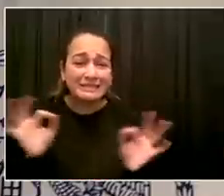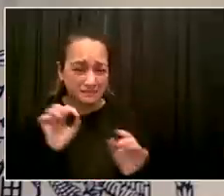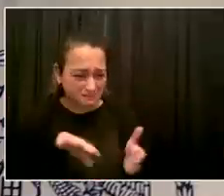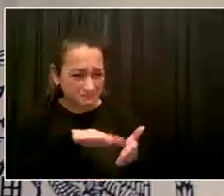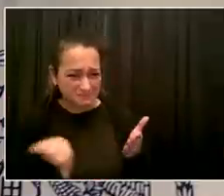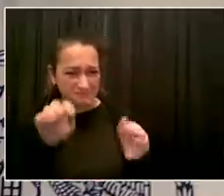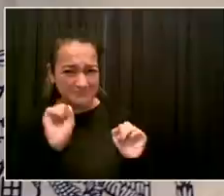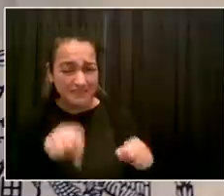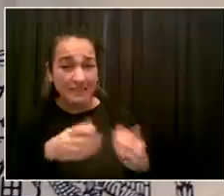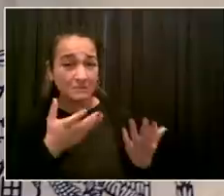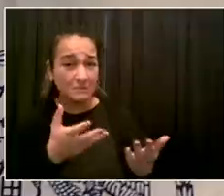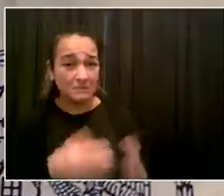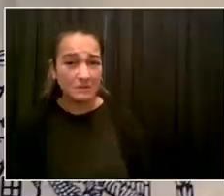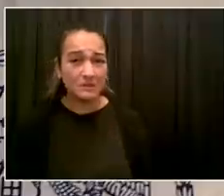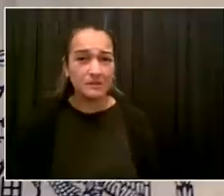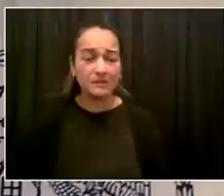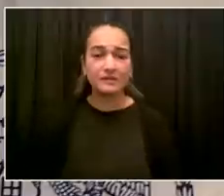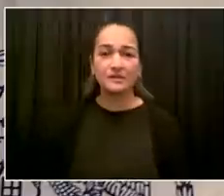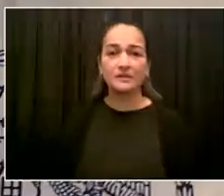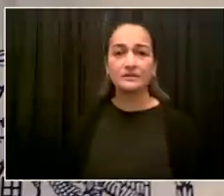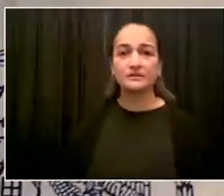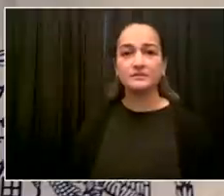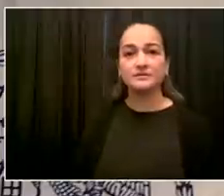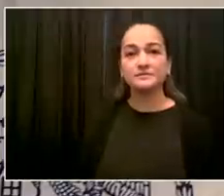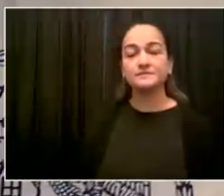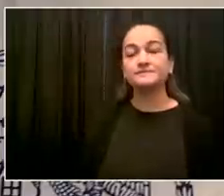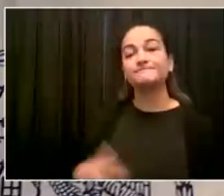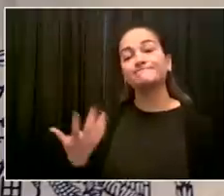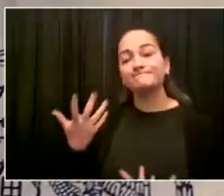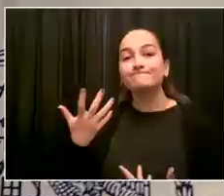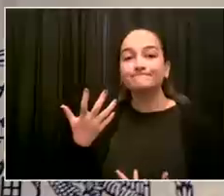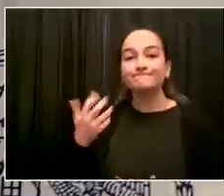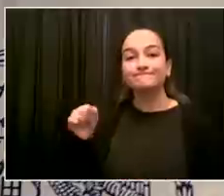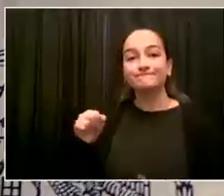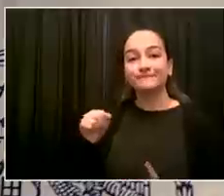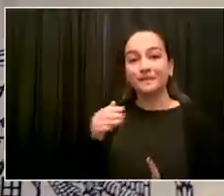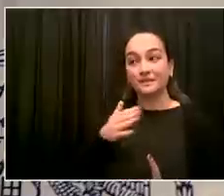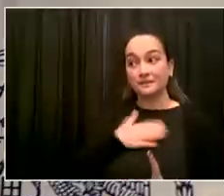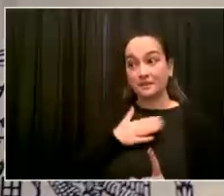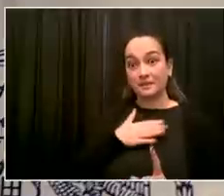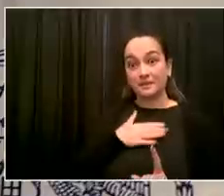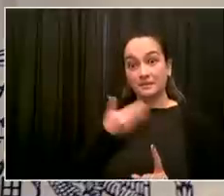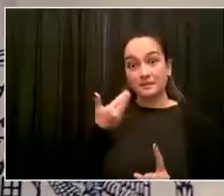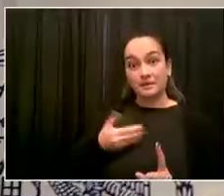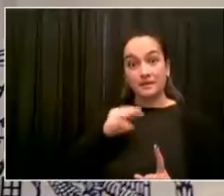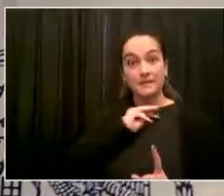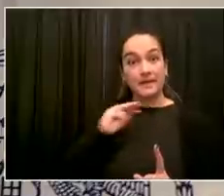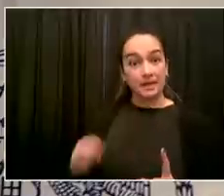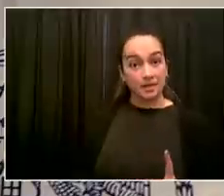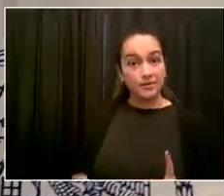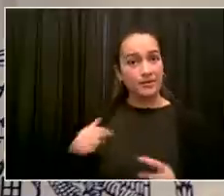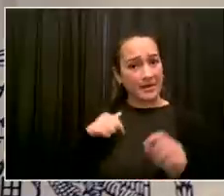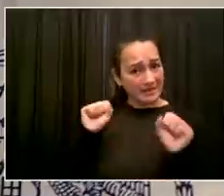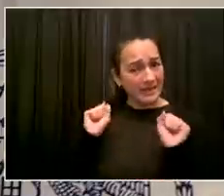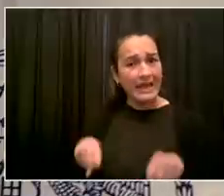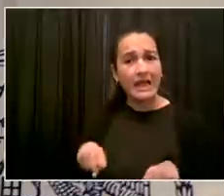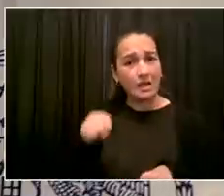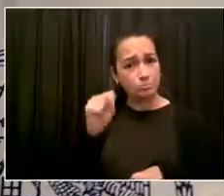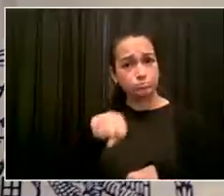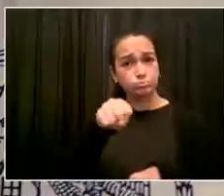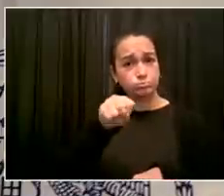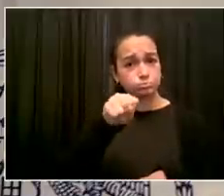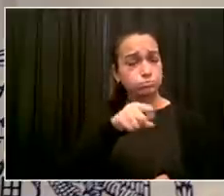to release certain people. It is a small number. We're going to talk about it as soon as we have finished the process with the district attorneys,